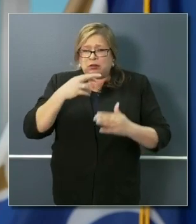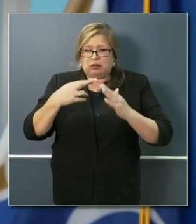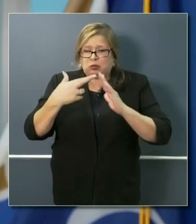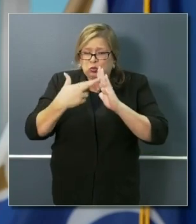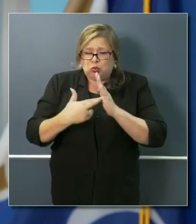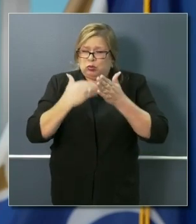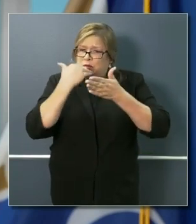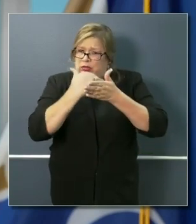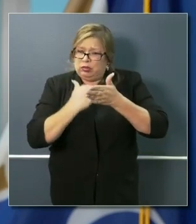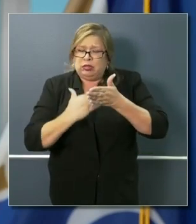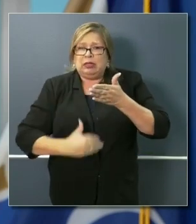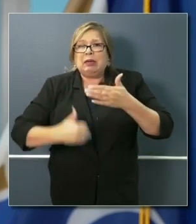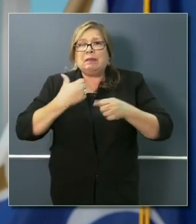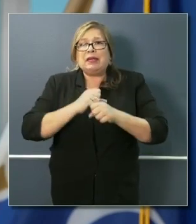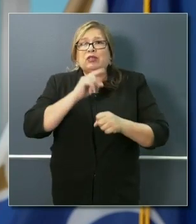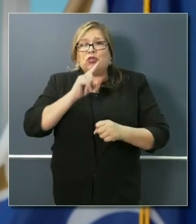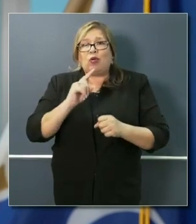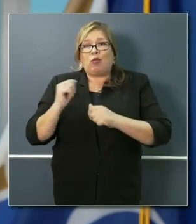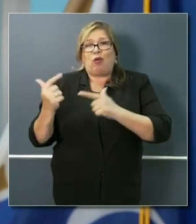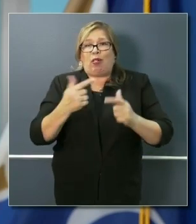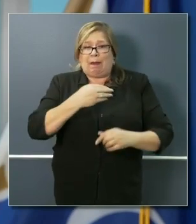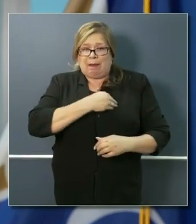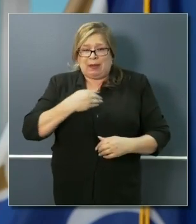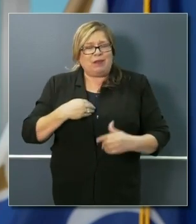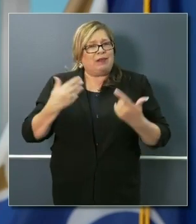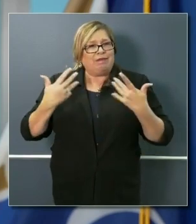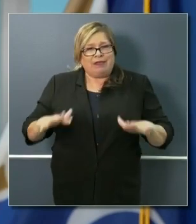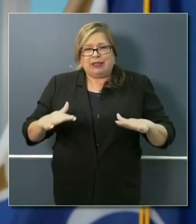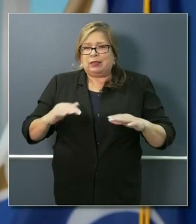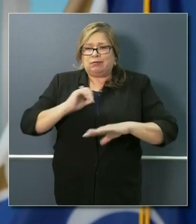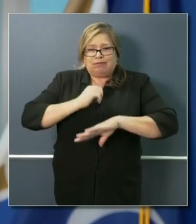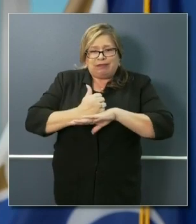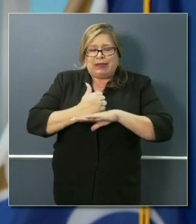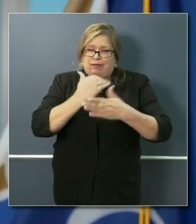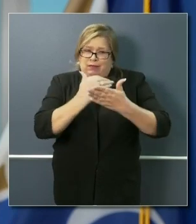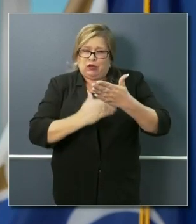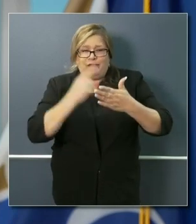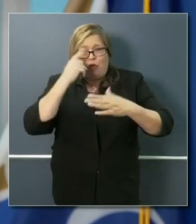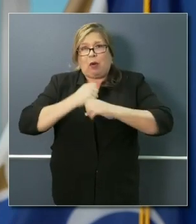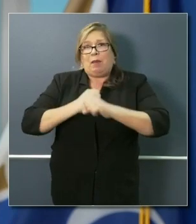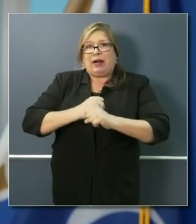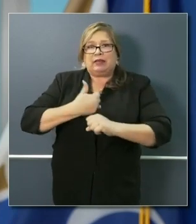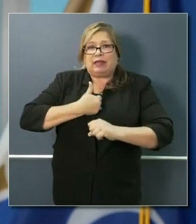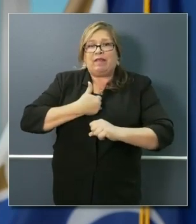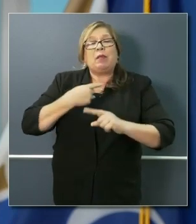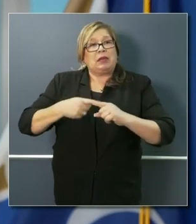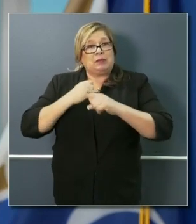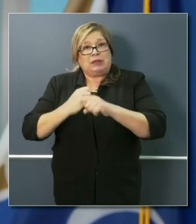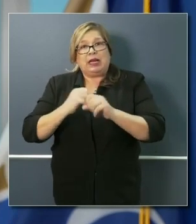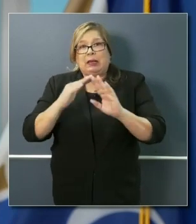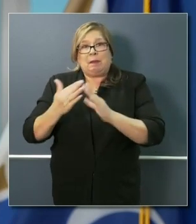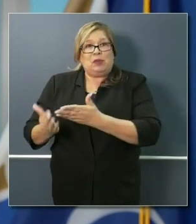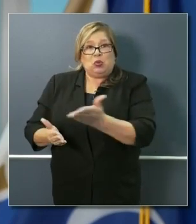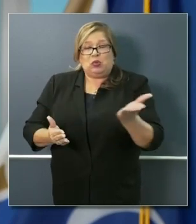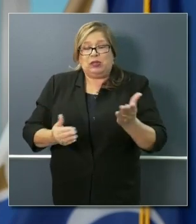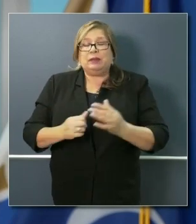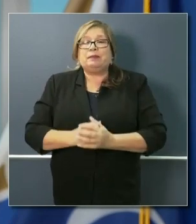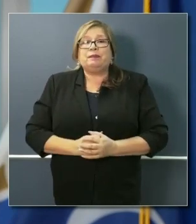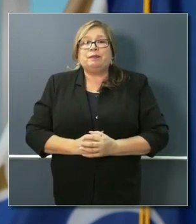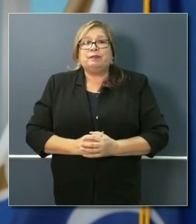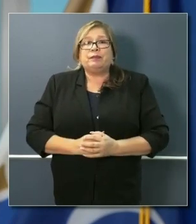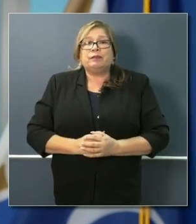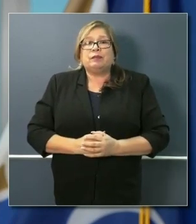and making sure that their own members are protected and make sure their members are protecting their community and those that they serve.